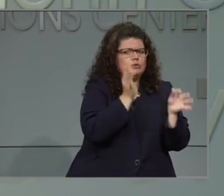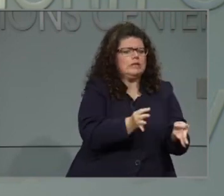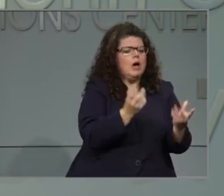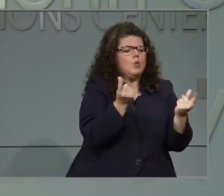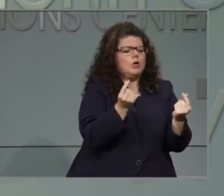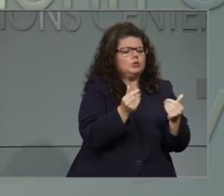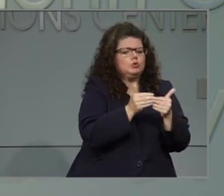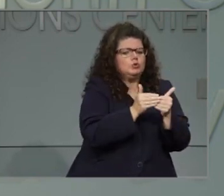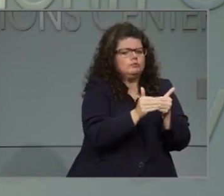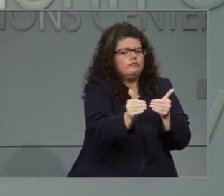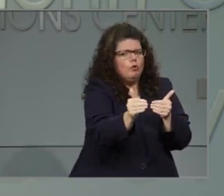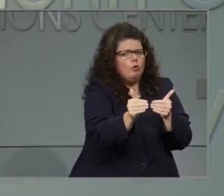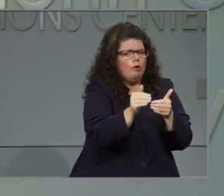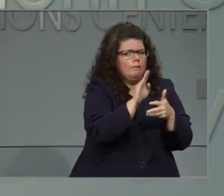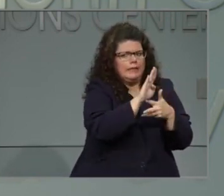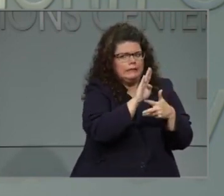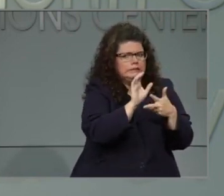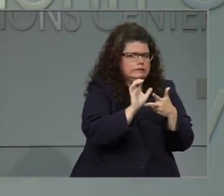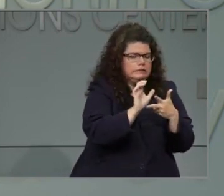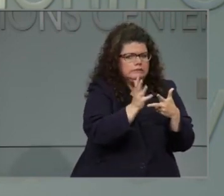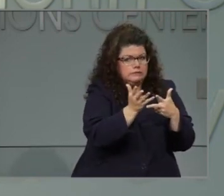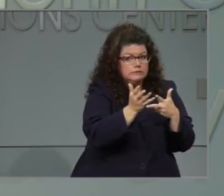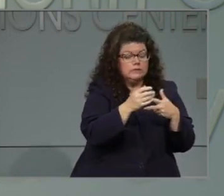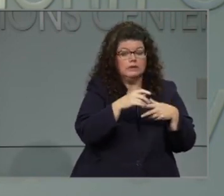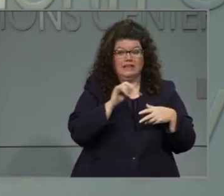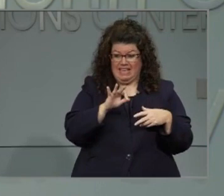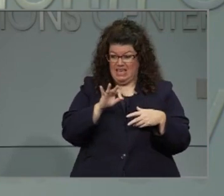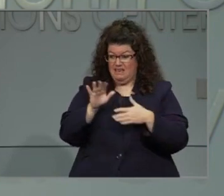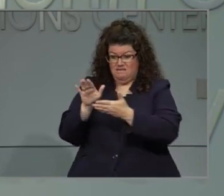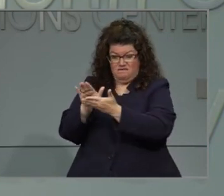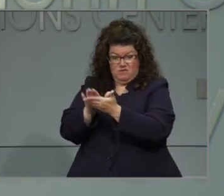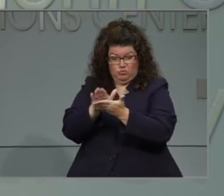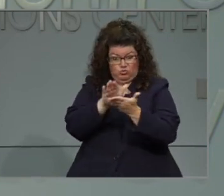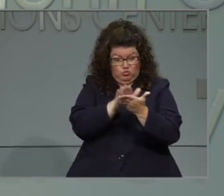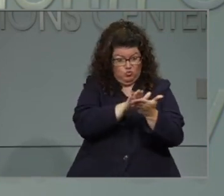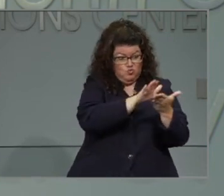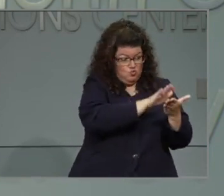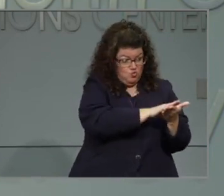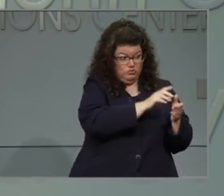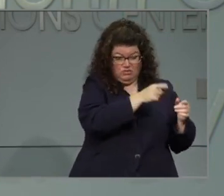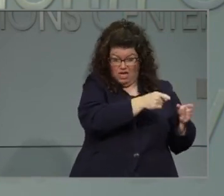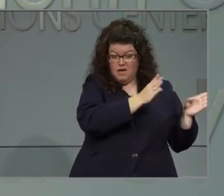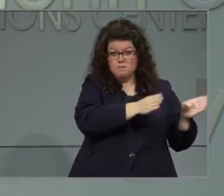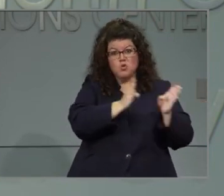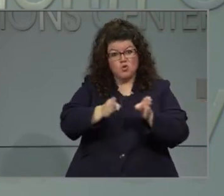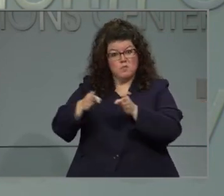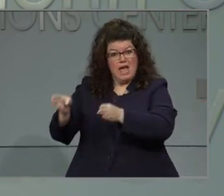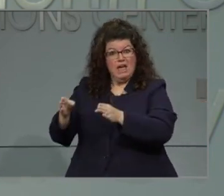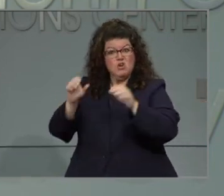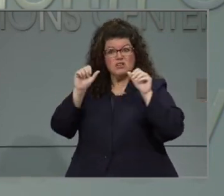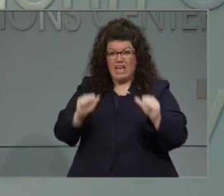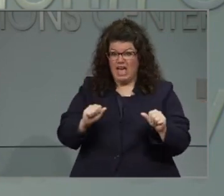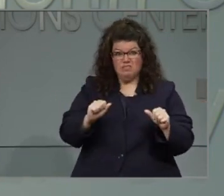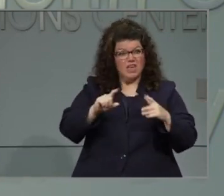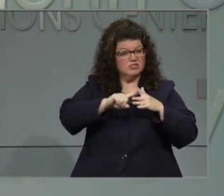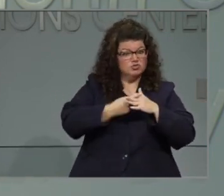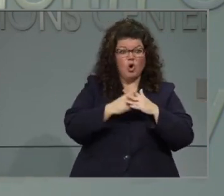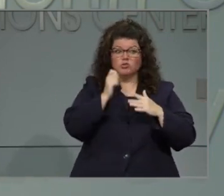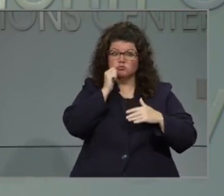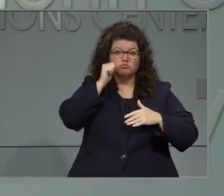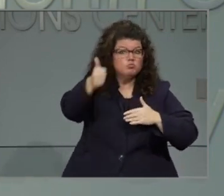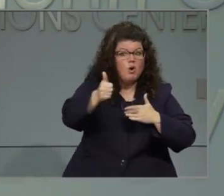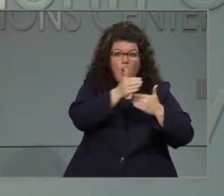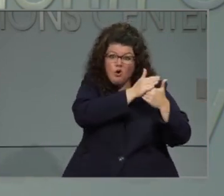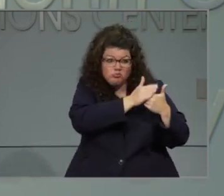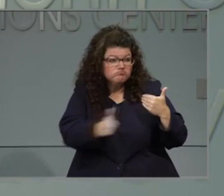B, and Plan C. As long as the schools and the school districts are prepared, could they say, hey, tonight we want to go, hey, as